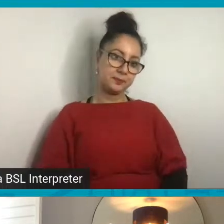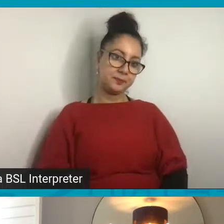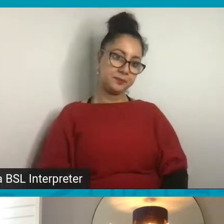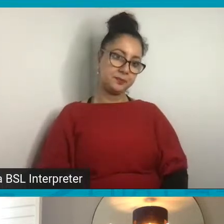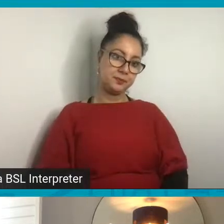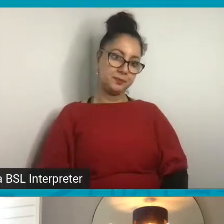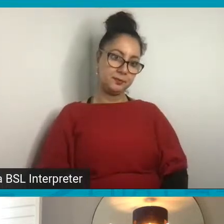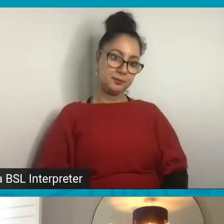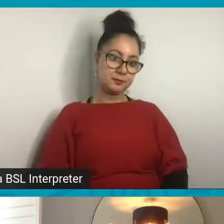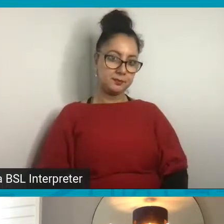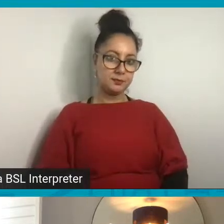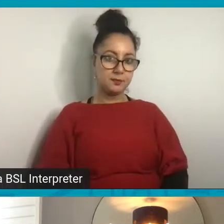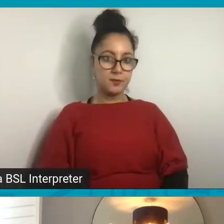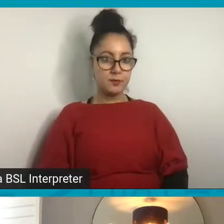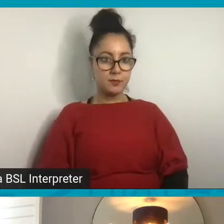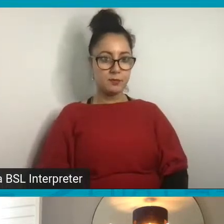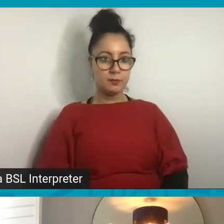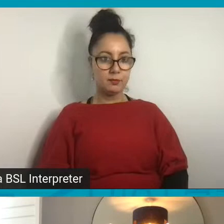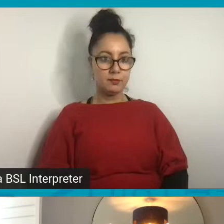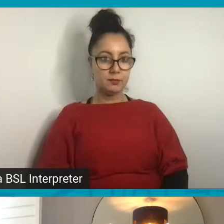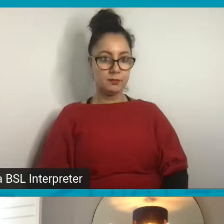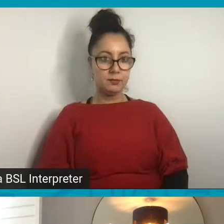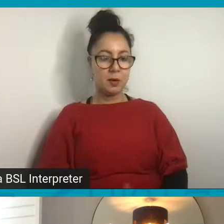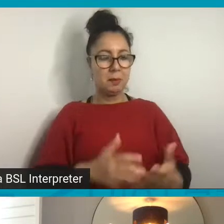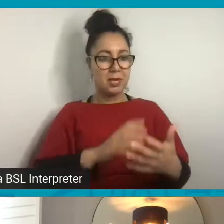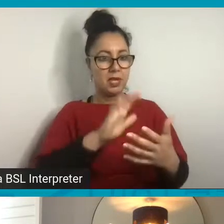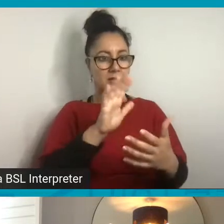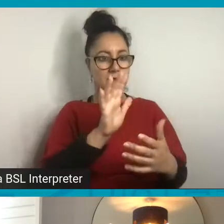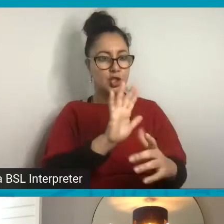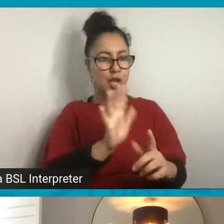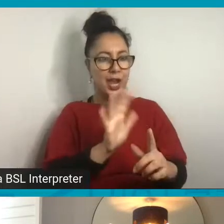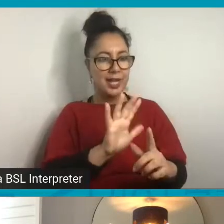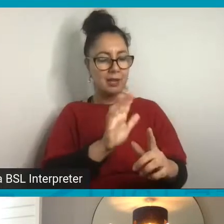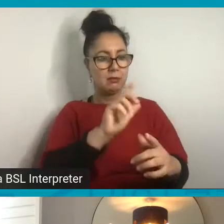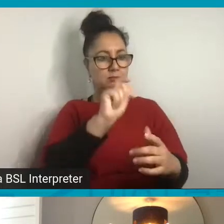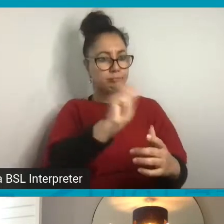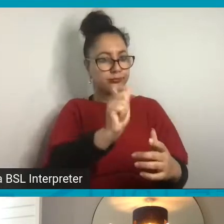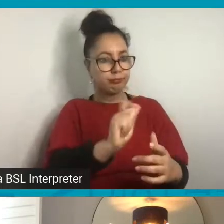So you might just want to start shading like this.